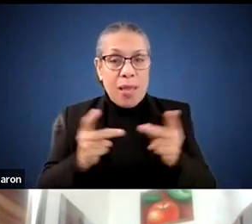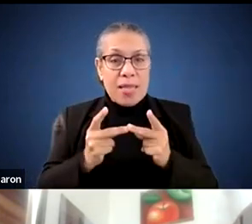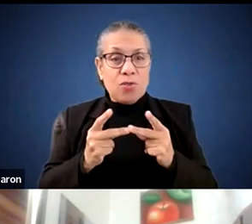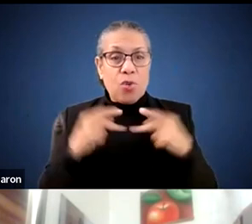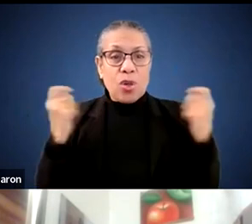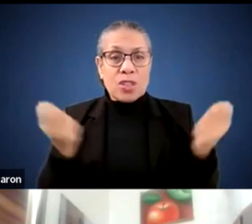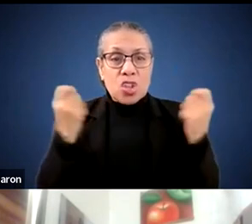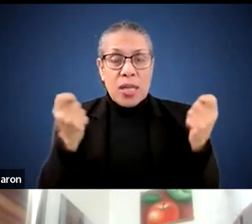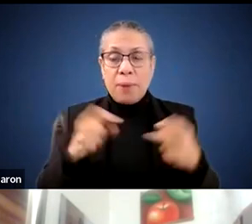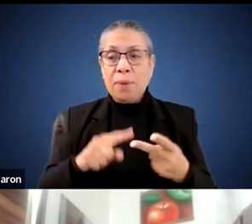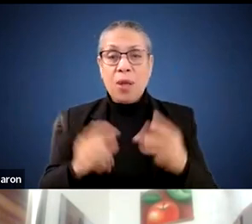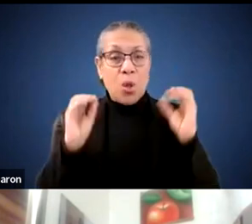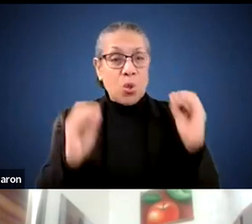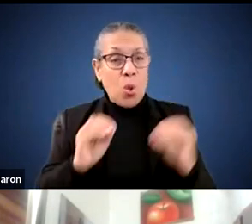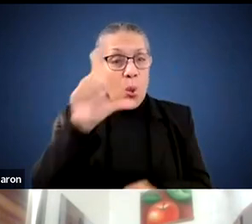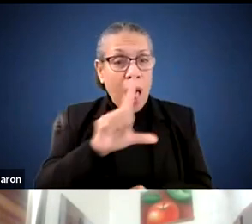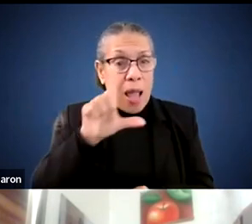library at the Shaw.